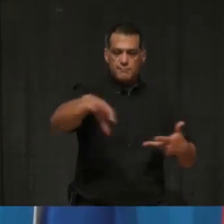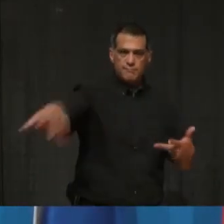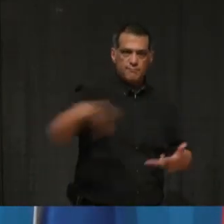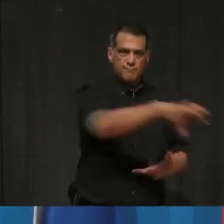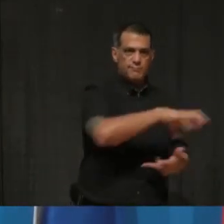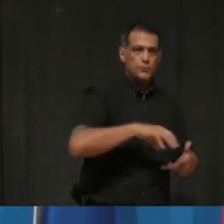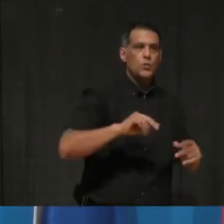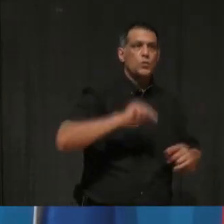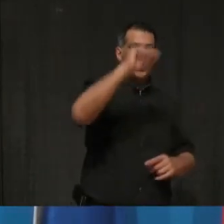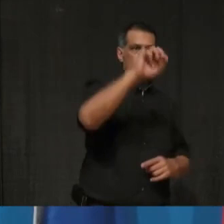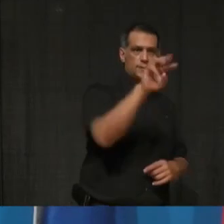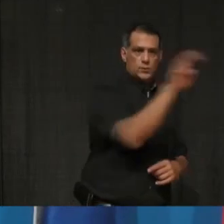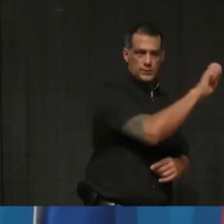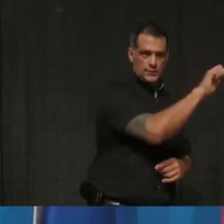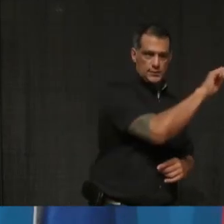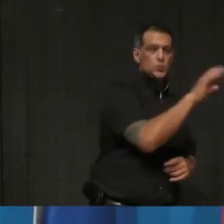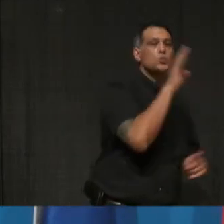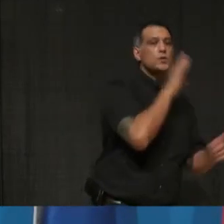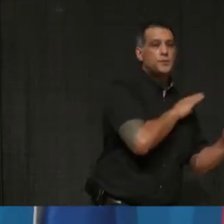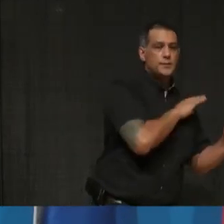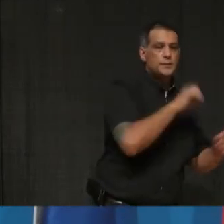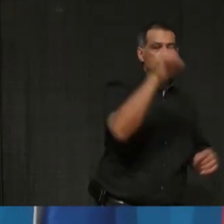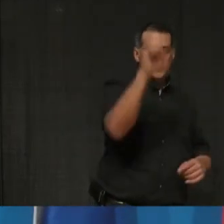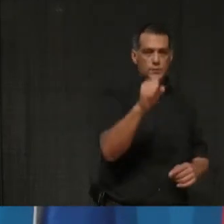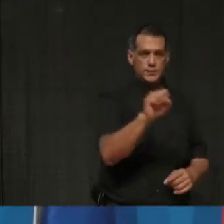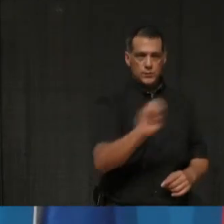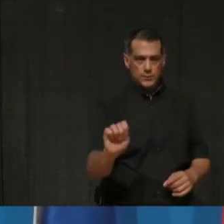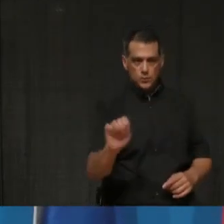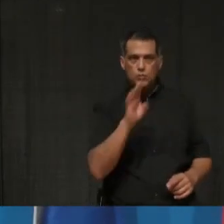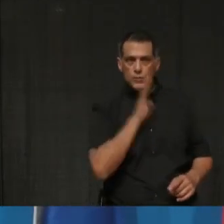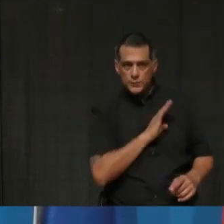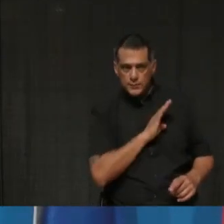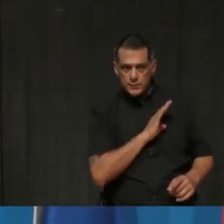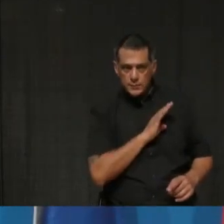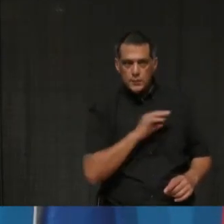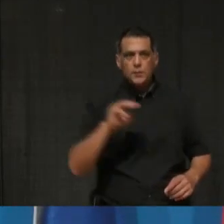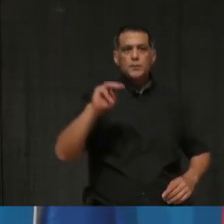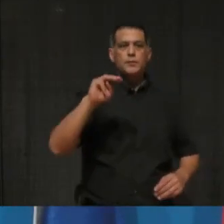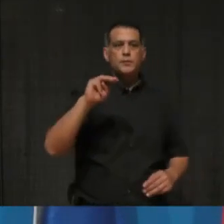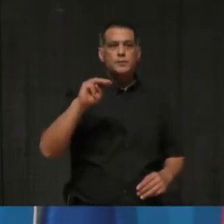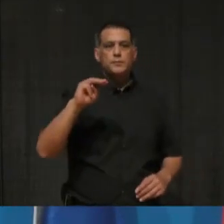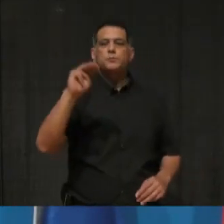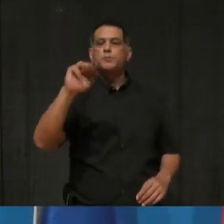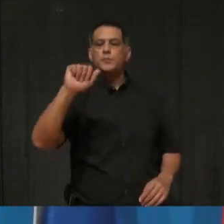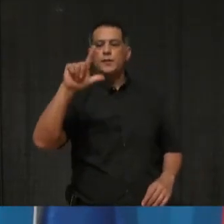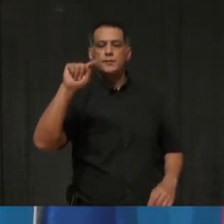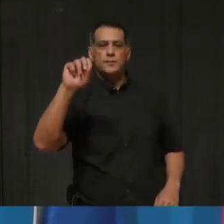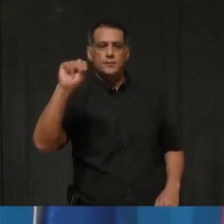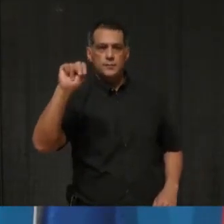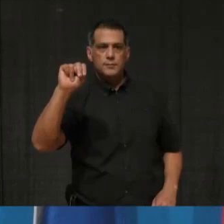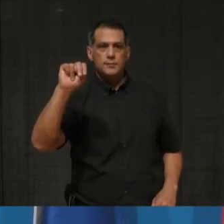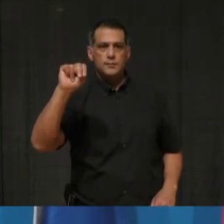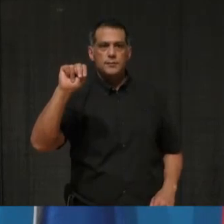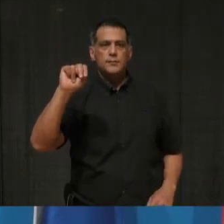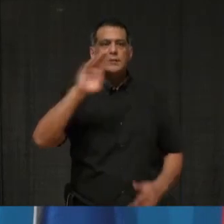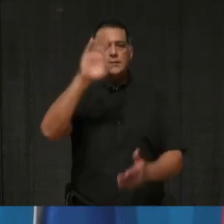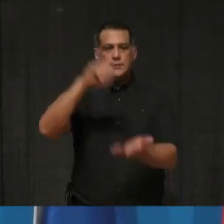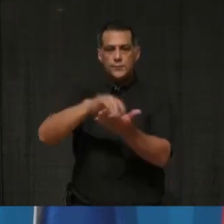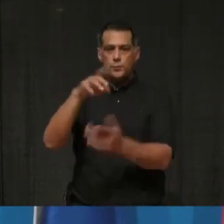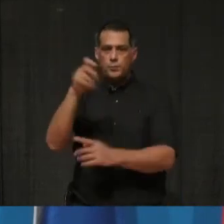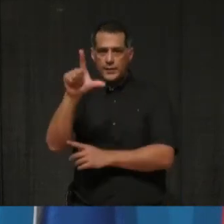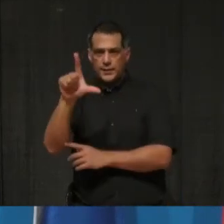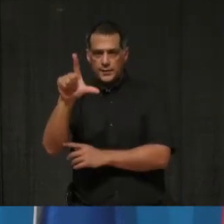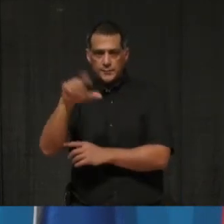Brampton, uh, Southeast Brampton and Malton and also, uh, Central Peel. Uh, and, uh, the three facilities,